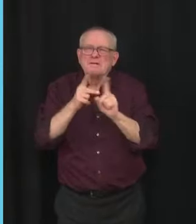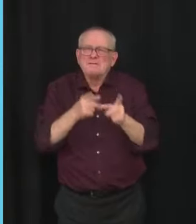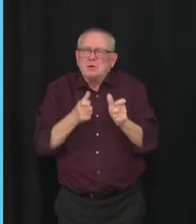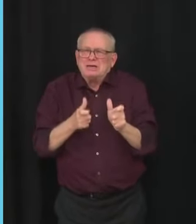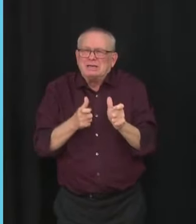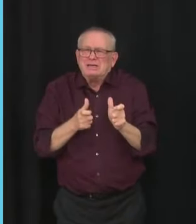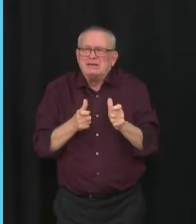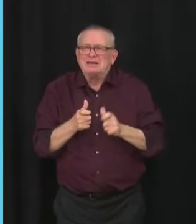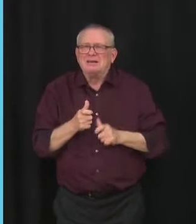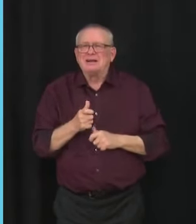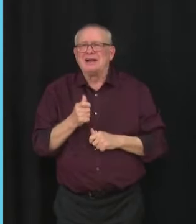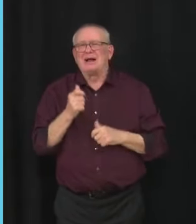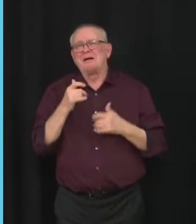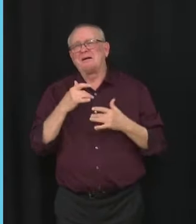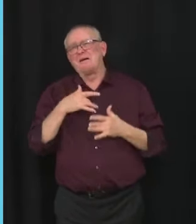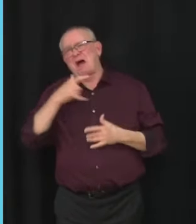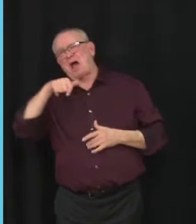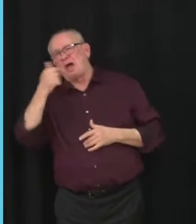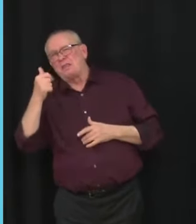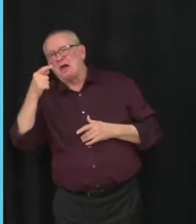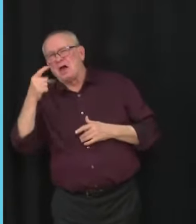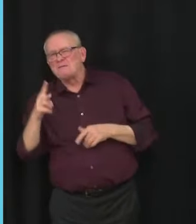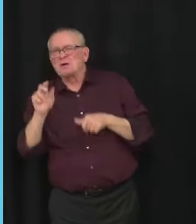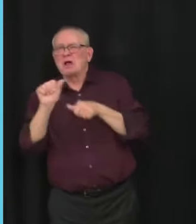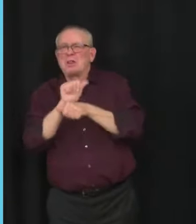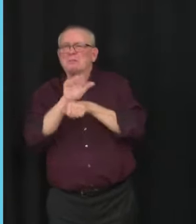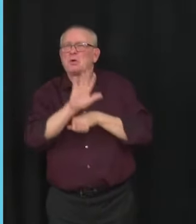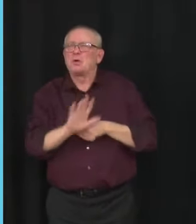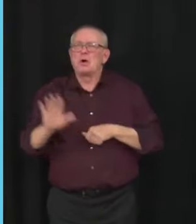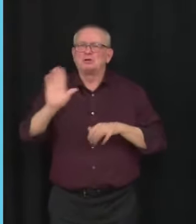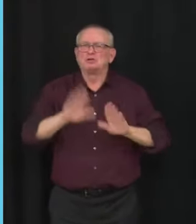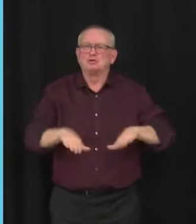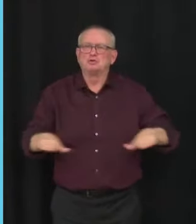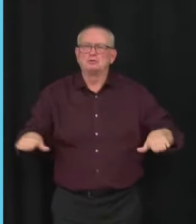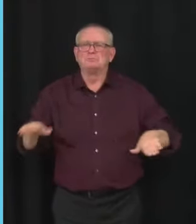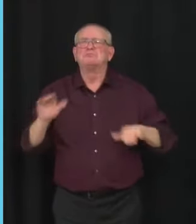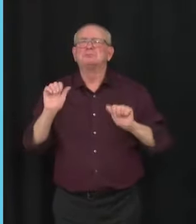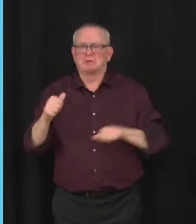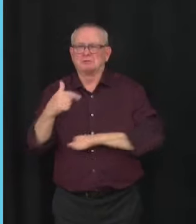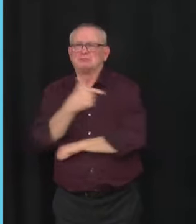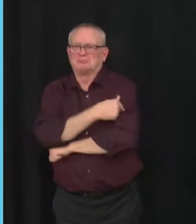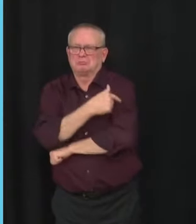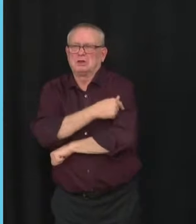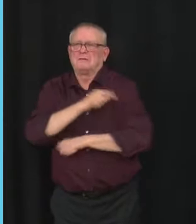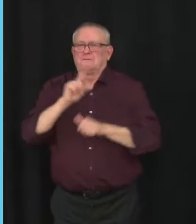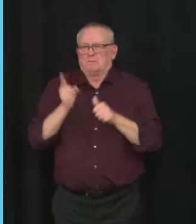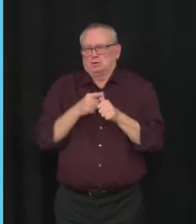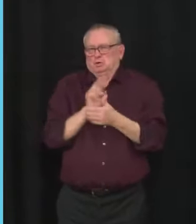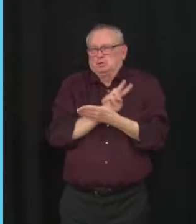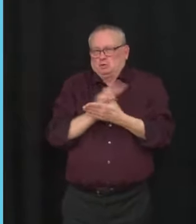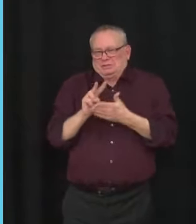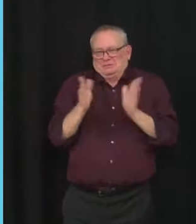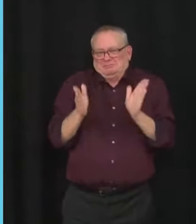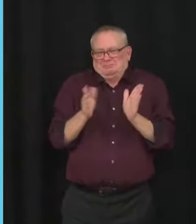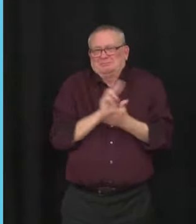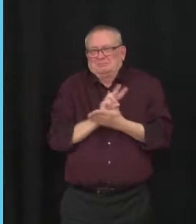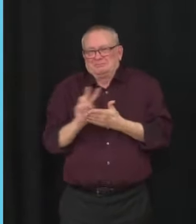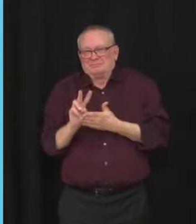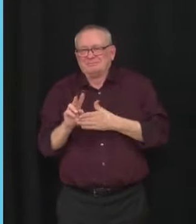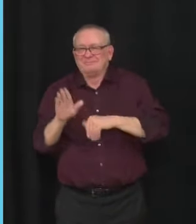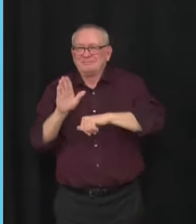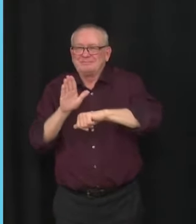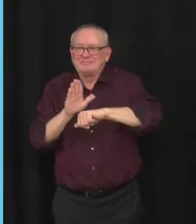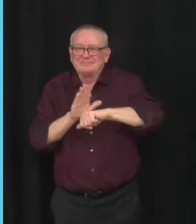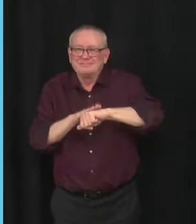next two weeks. Given the importance of vaccination, the federal government now requires that Canadians 12 years and older show proof of vaccination